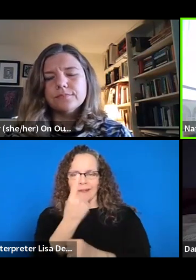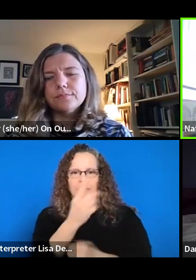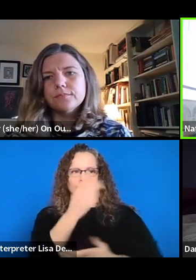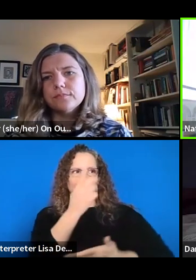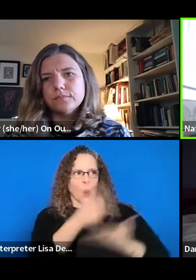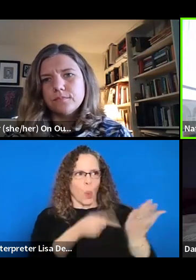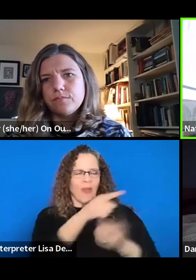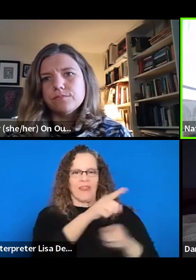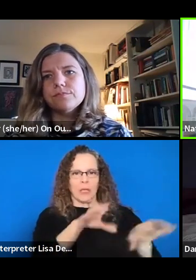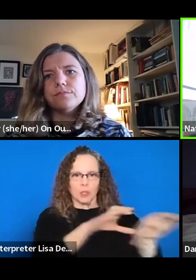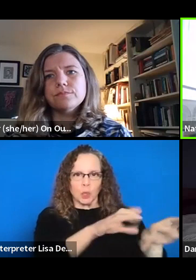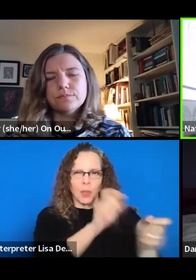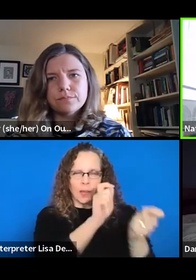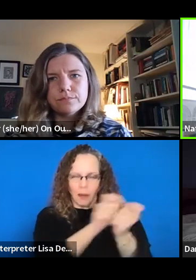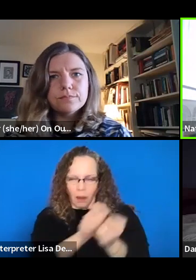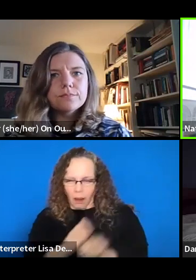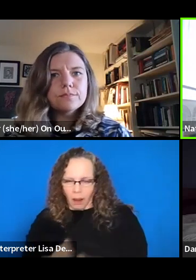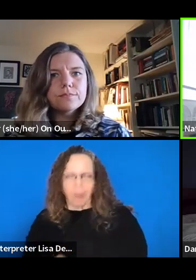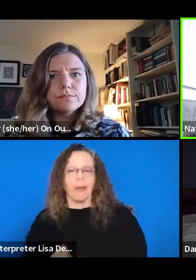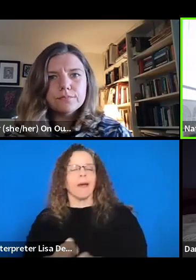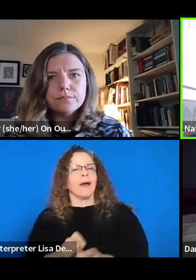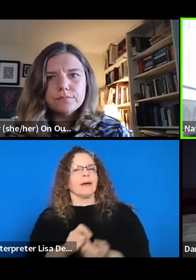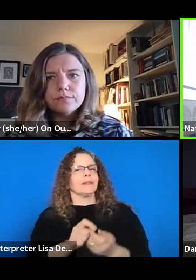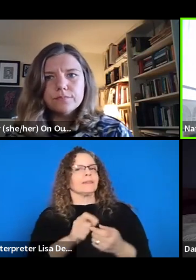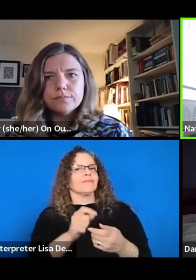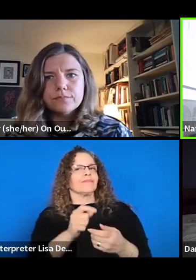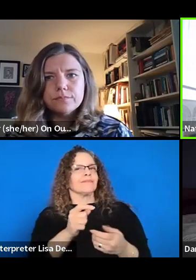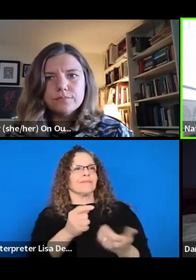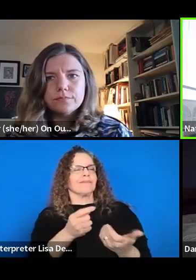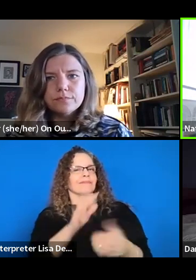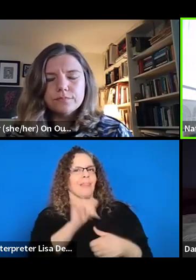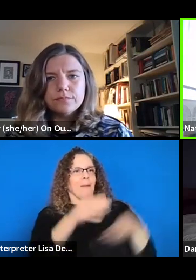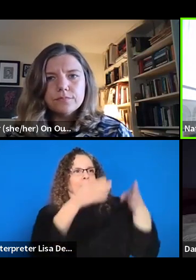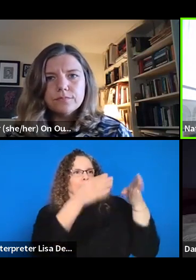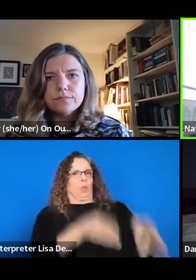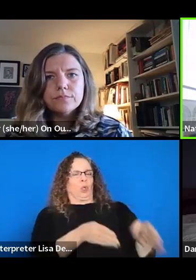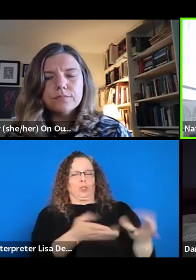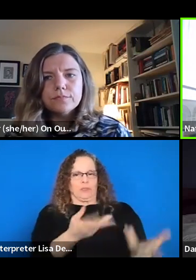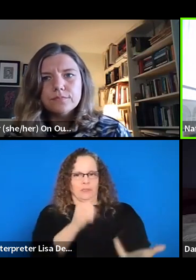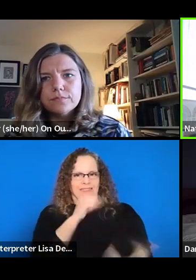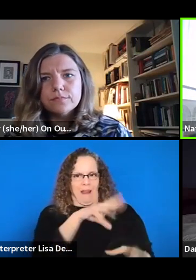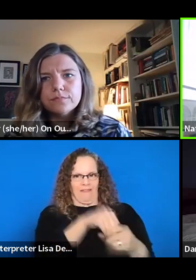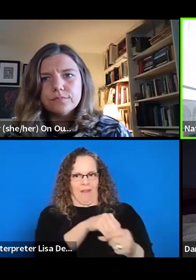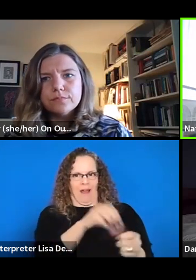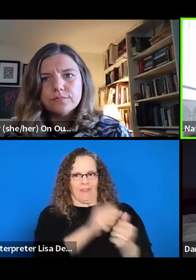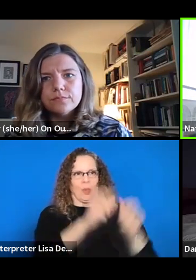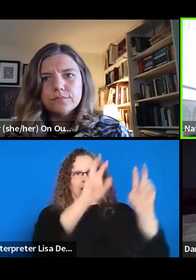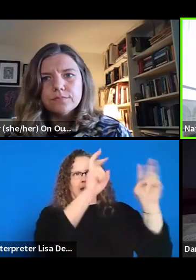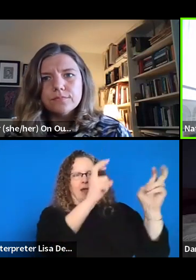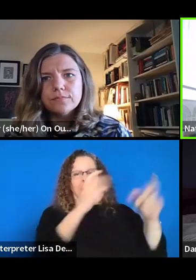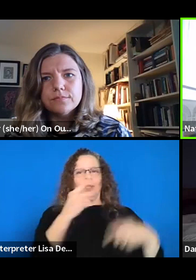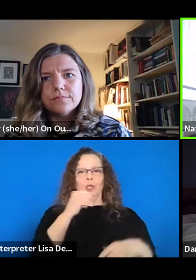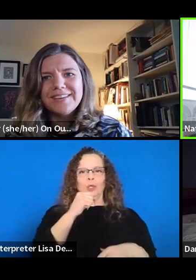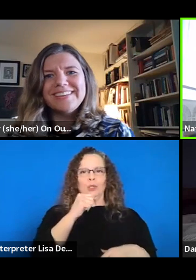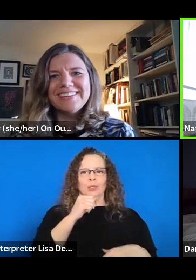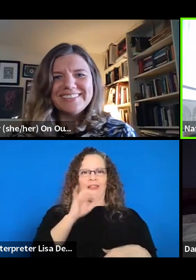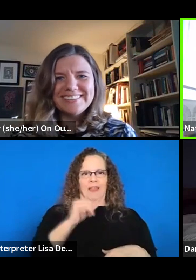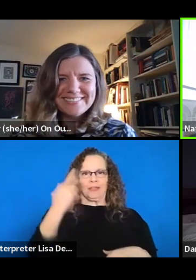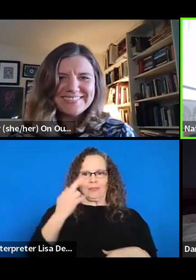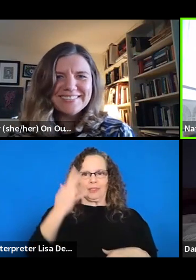human who's doing them, et cetera, et cetera. So, um, I think there's a reason we don't call it pay equality, right?